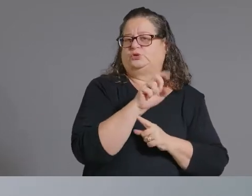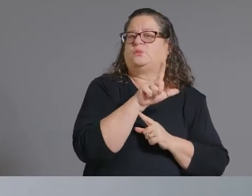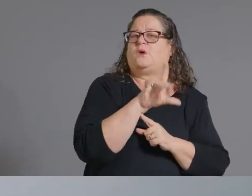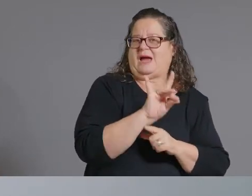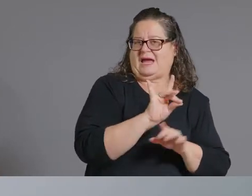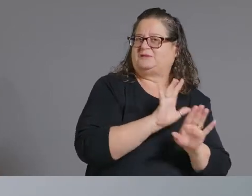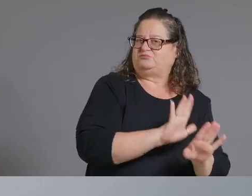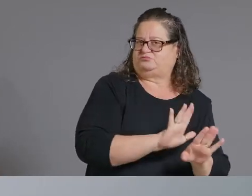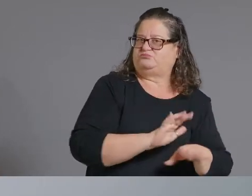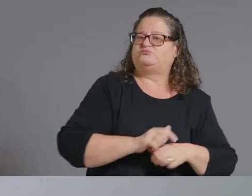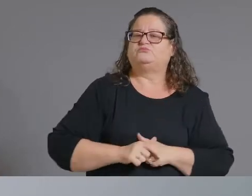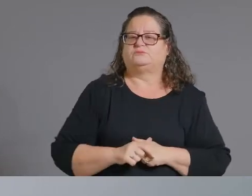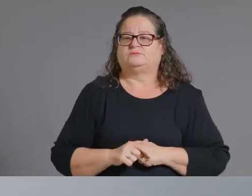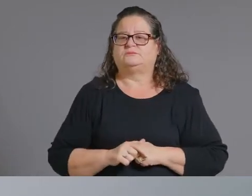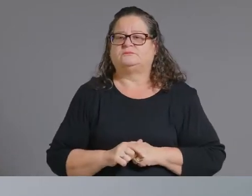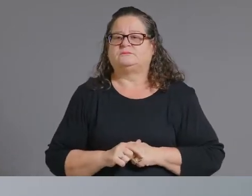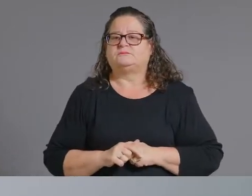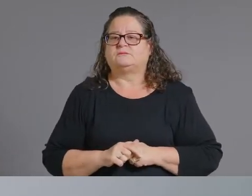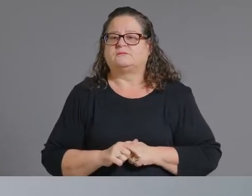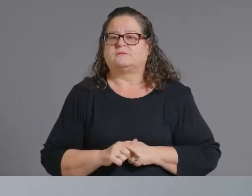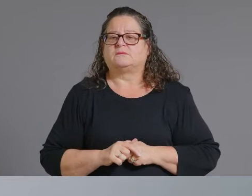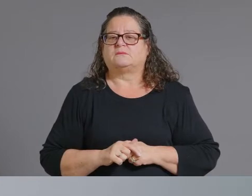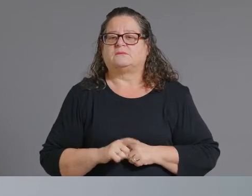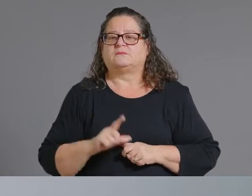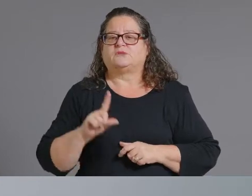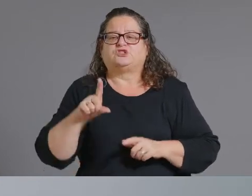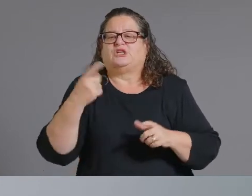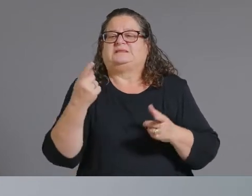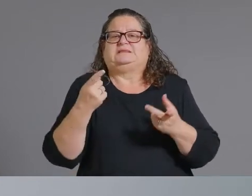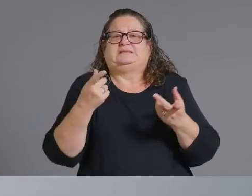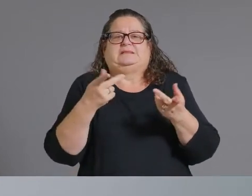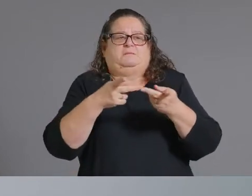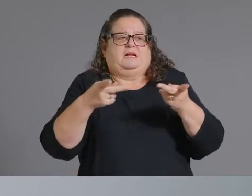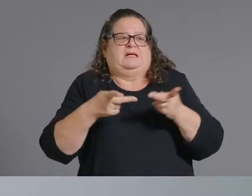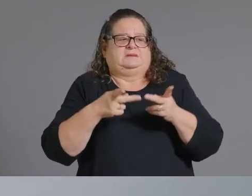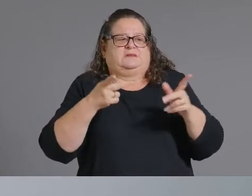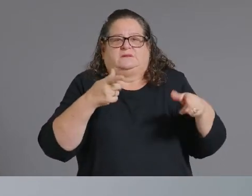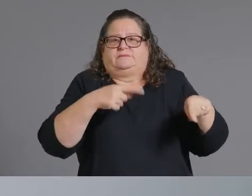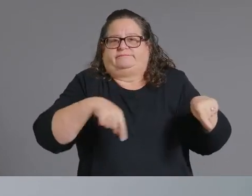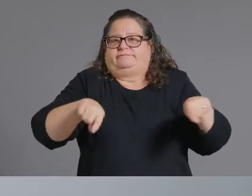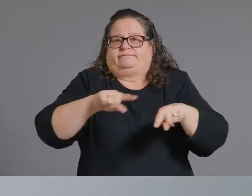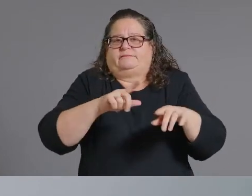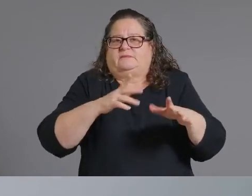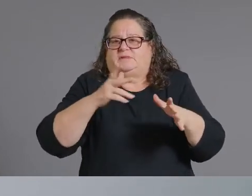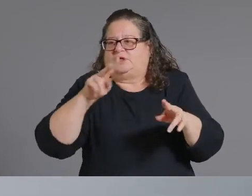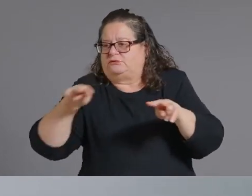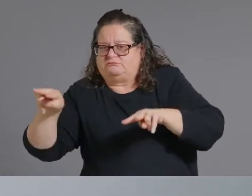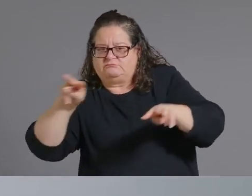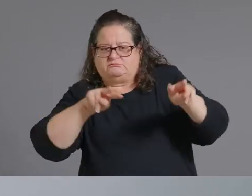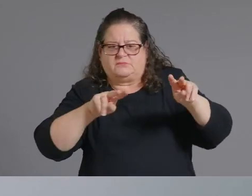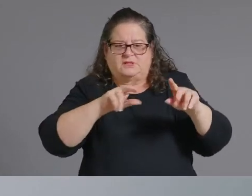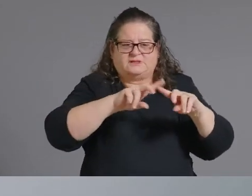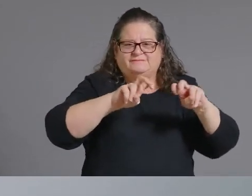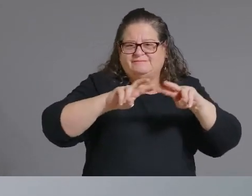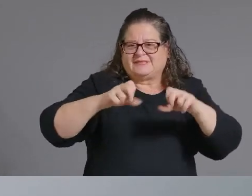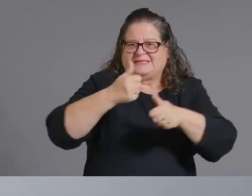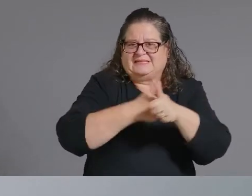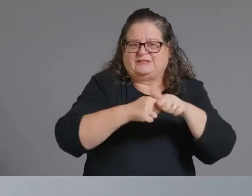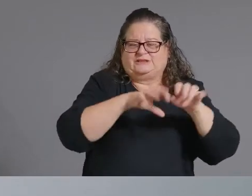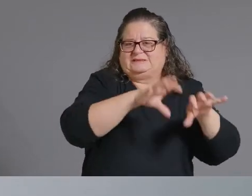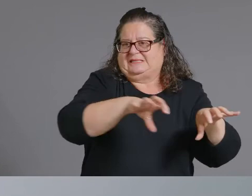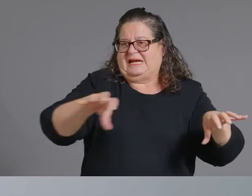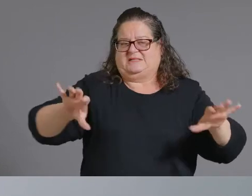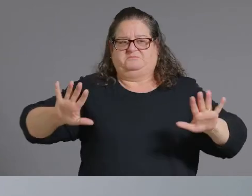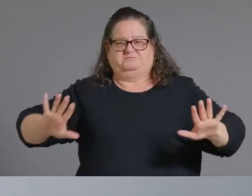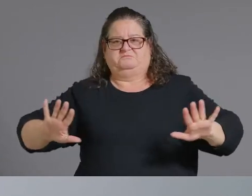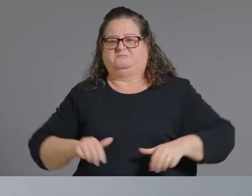uh perspective that that one stayed open but it's kind of nice because that area was the first the first that we opened and it'll be the last to